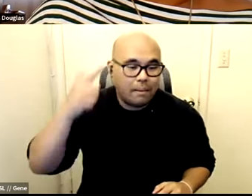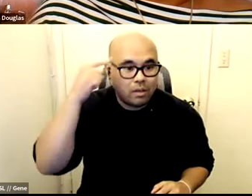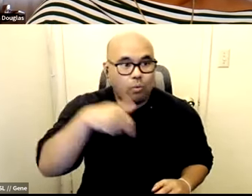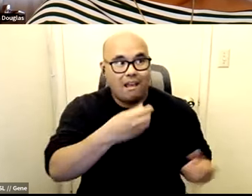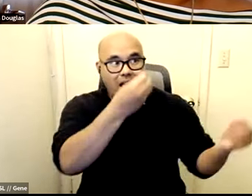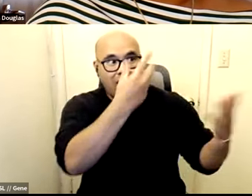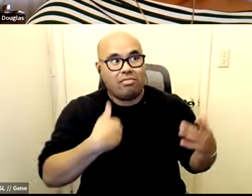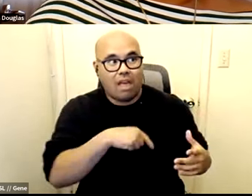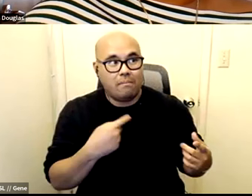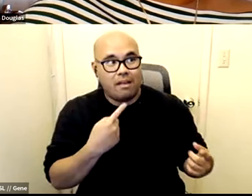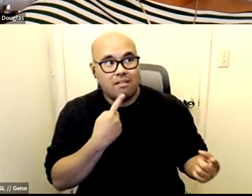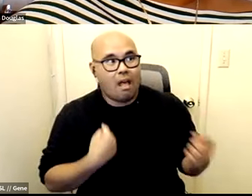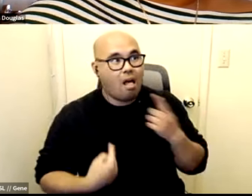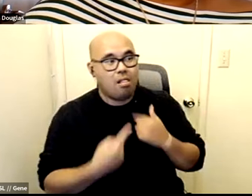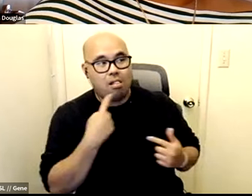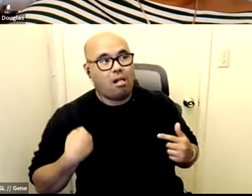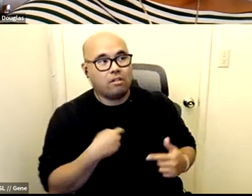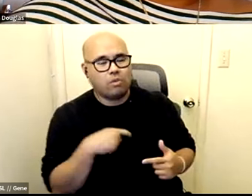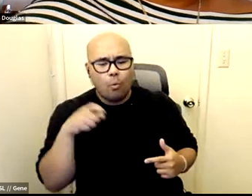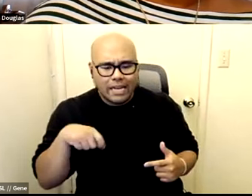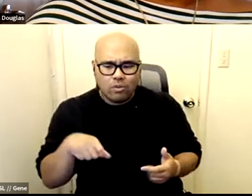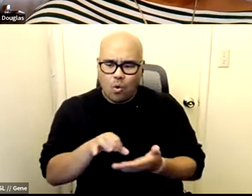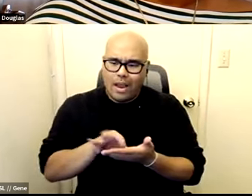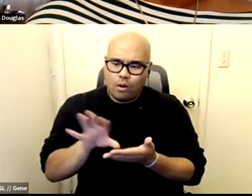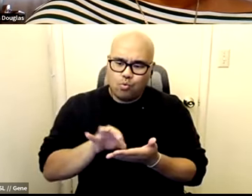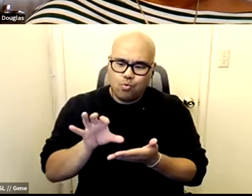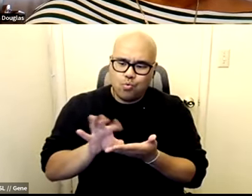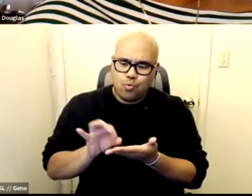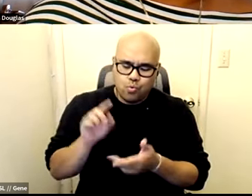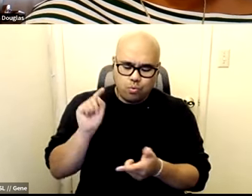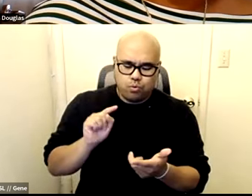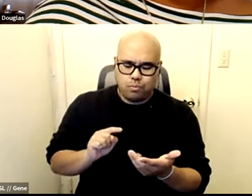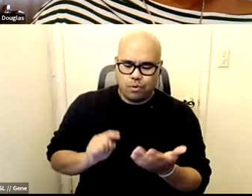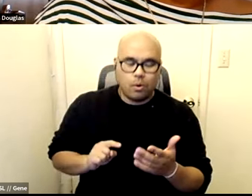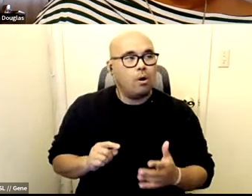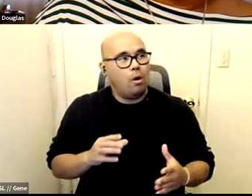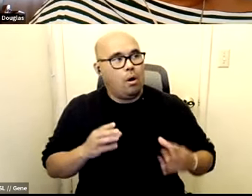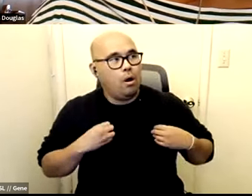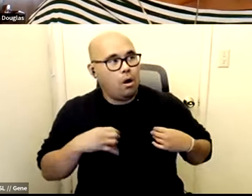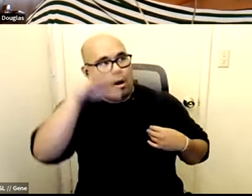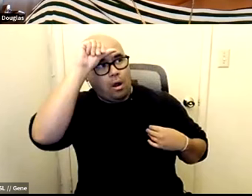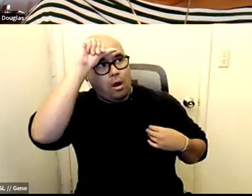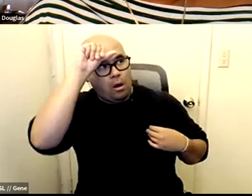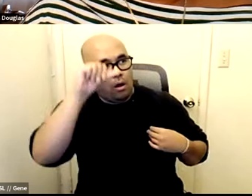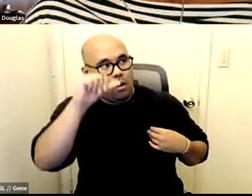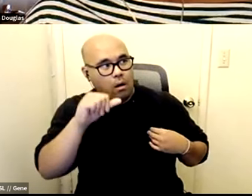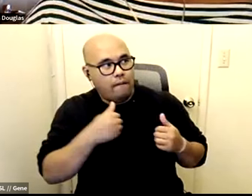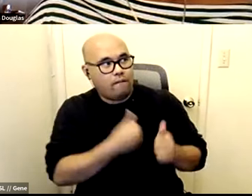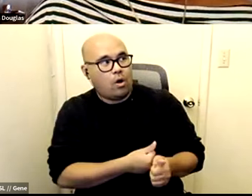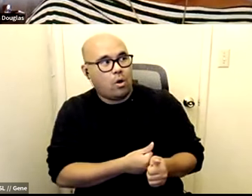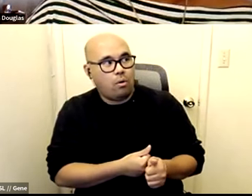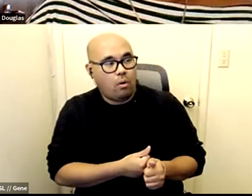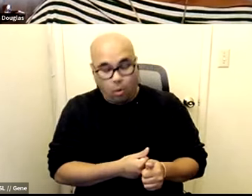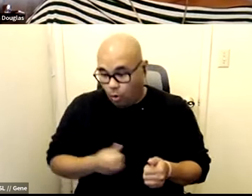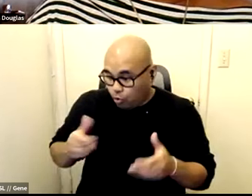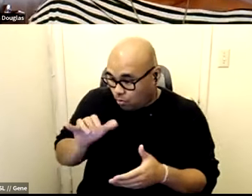oh you need to to exclude this one exclude that one then we'll listen to you that's exactly right